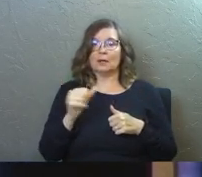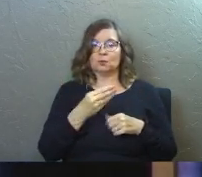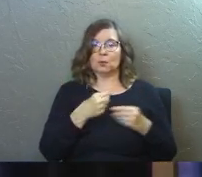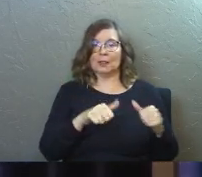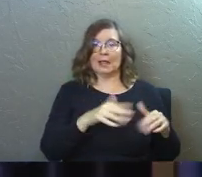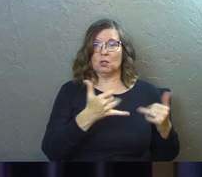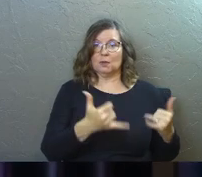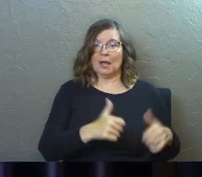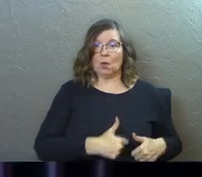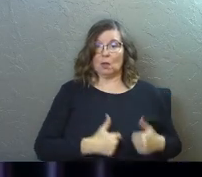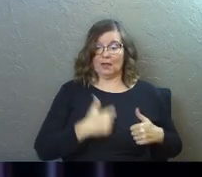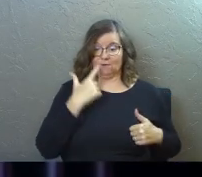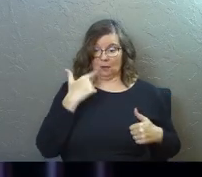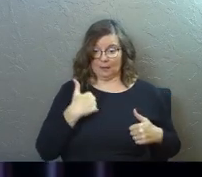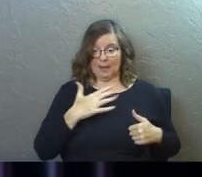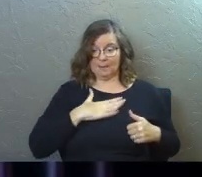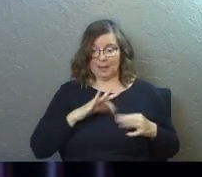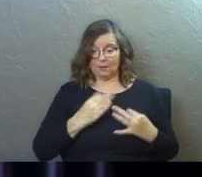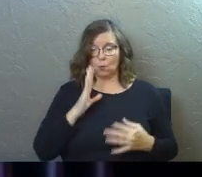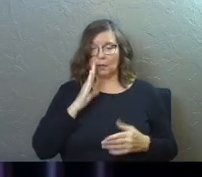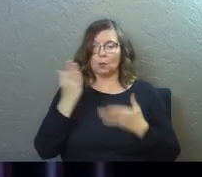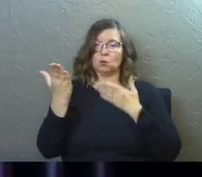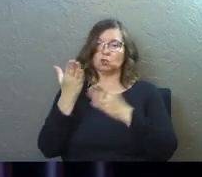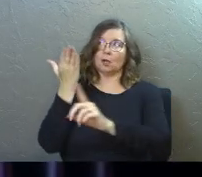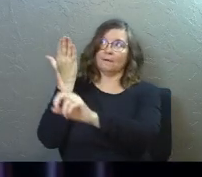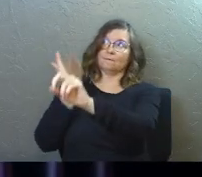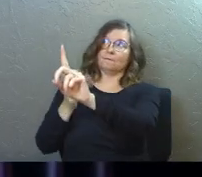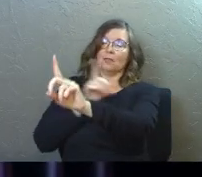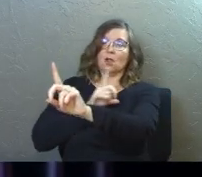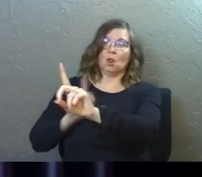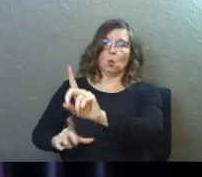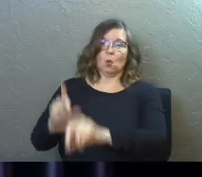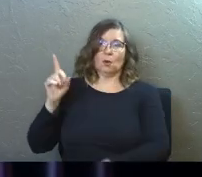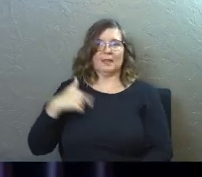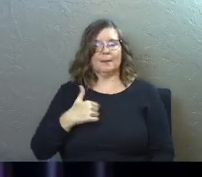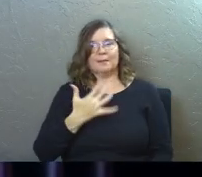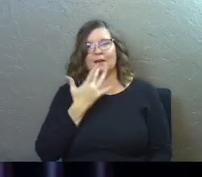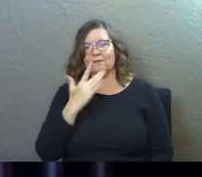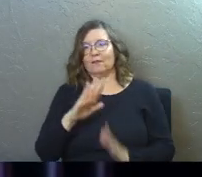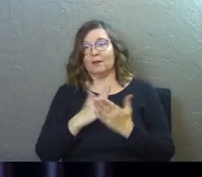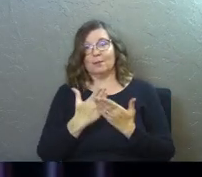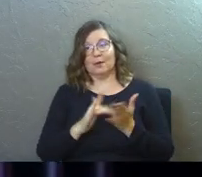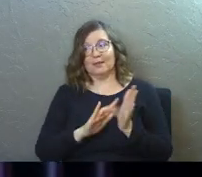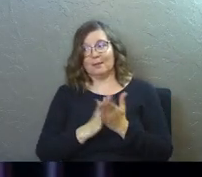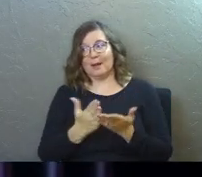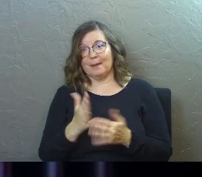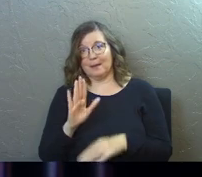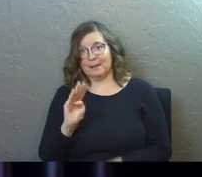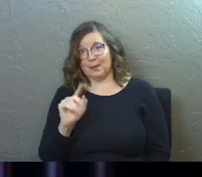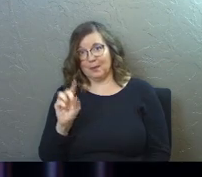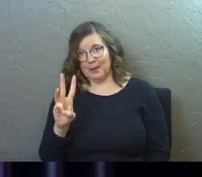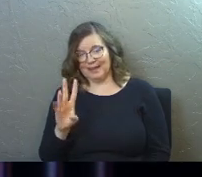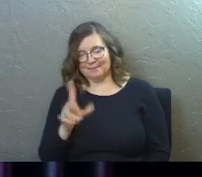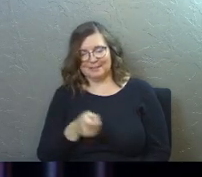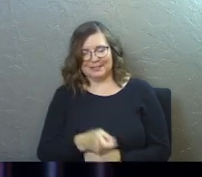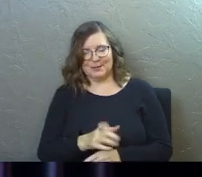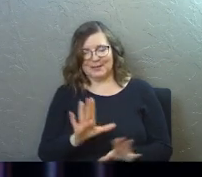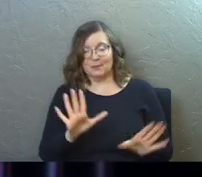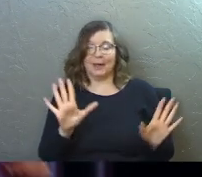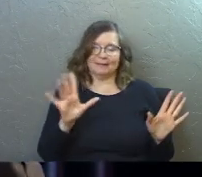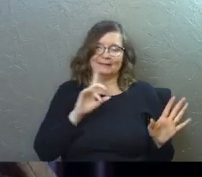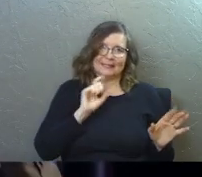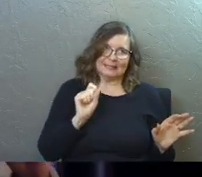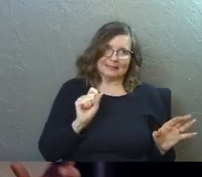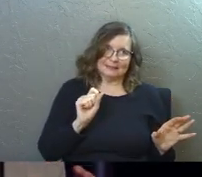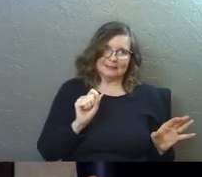whose land you now live? But as for me and my family, we will serve the Lord. It's my favorite book of the Bible, by the way, just joking. It